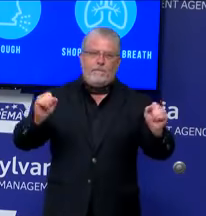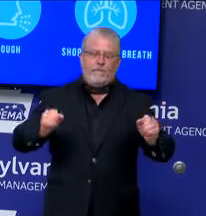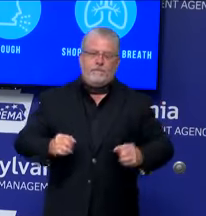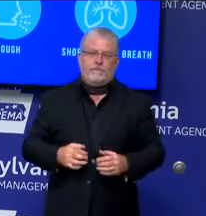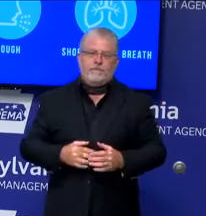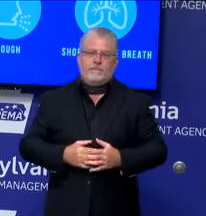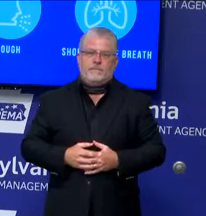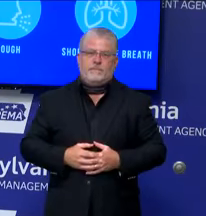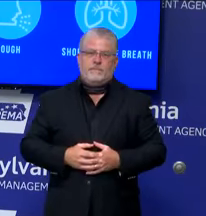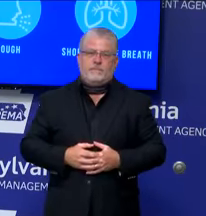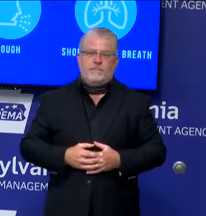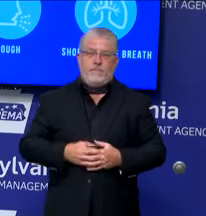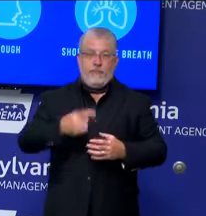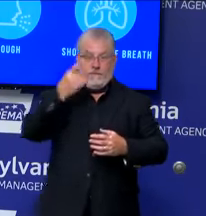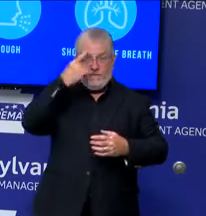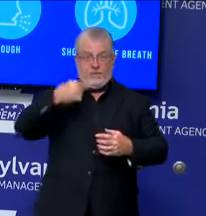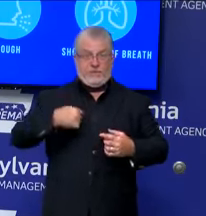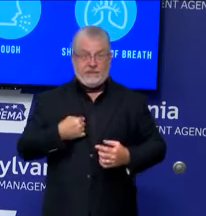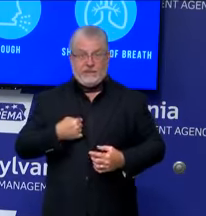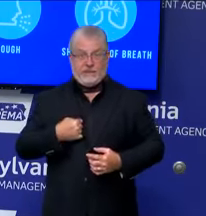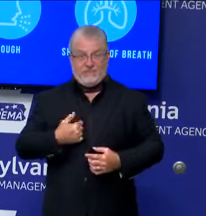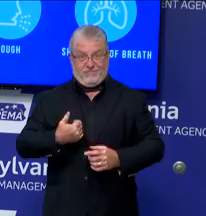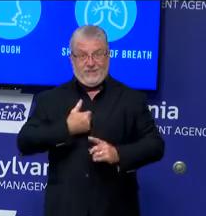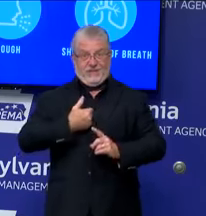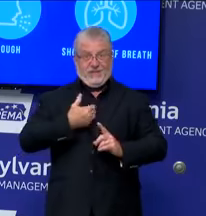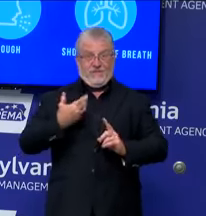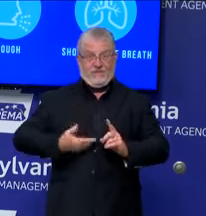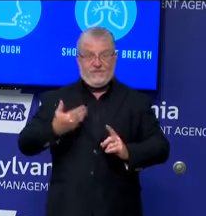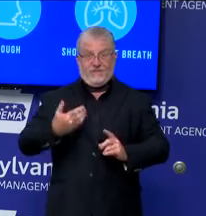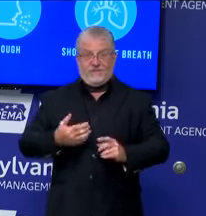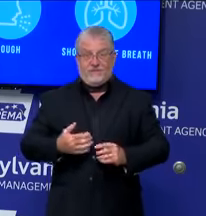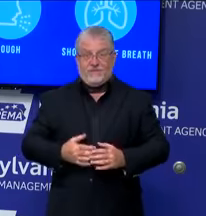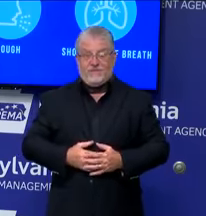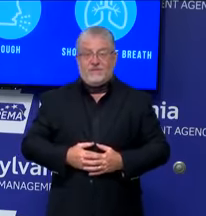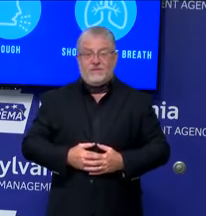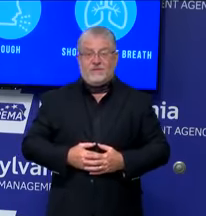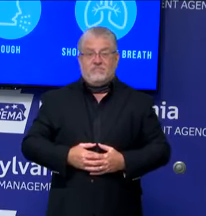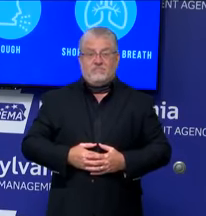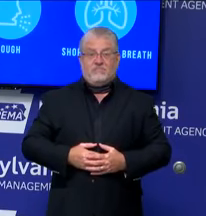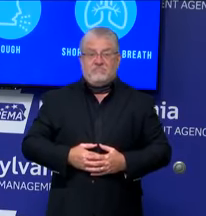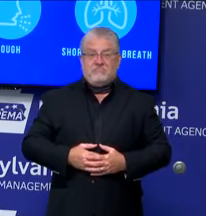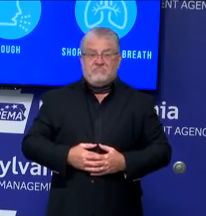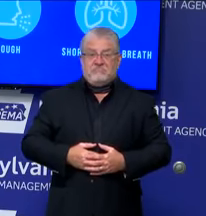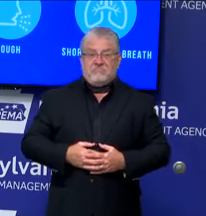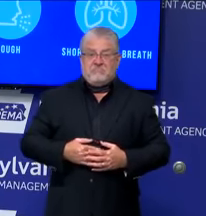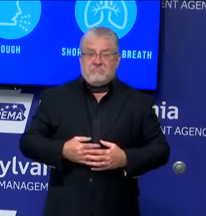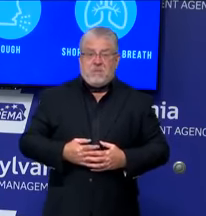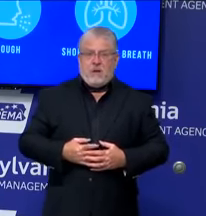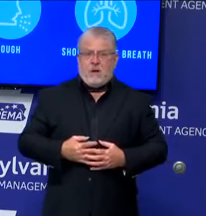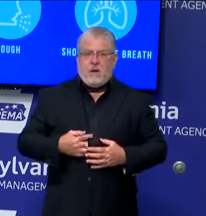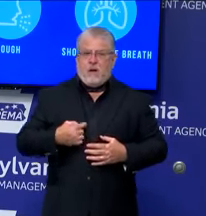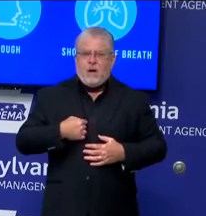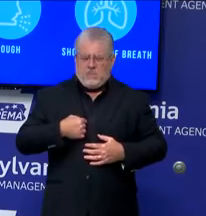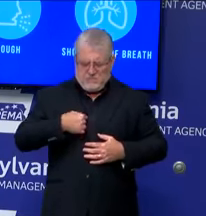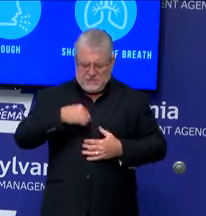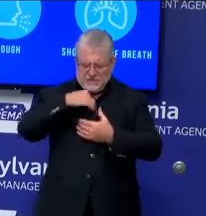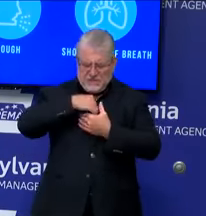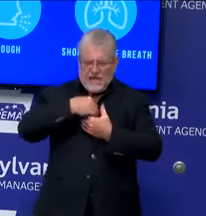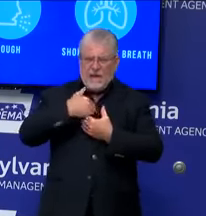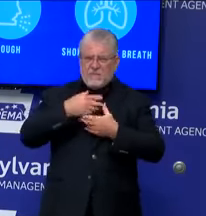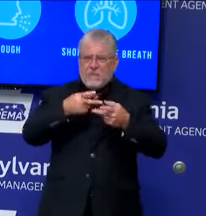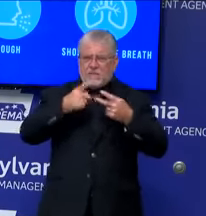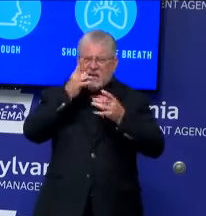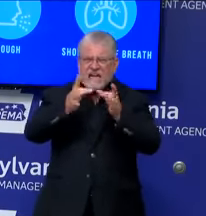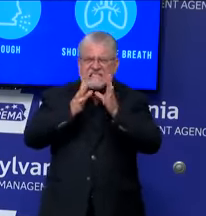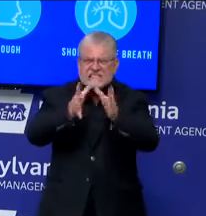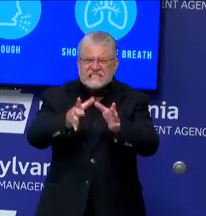As for me, I have no room in my heart for hatred, and frankly, I do